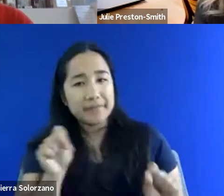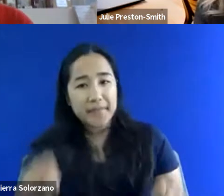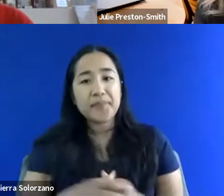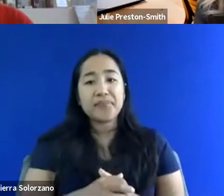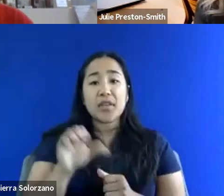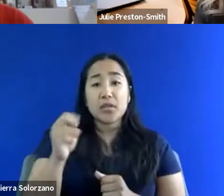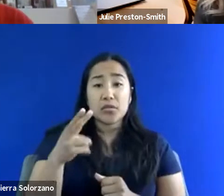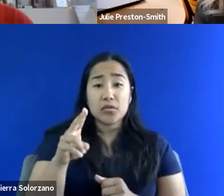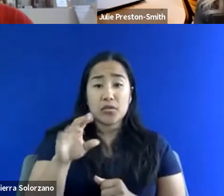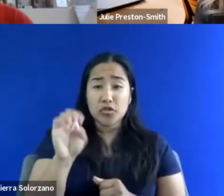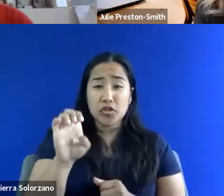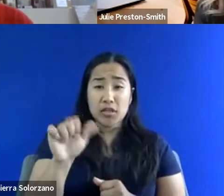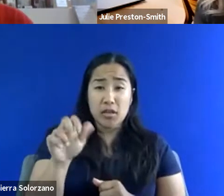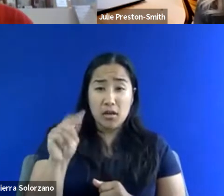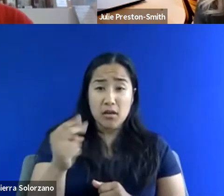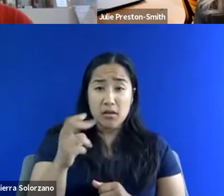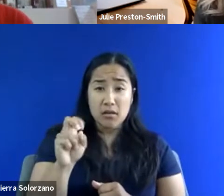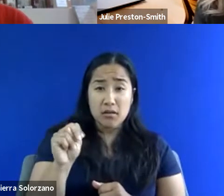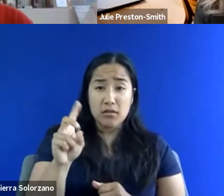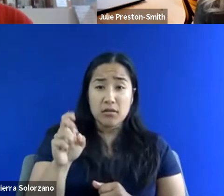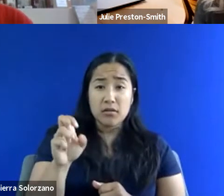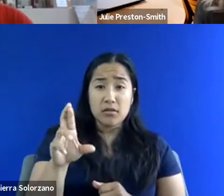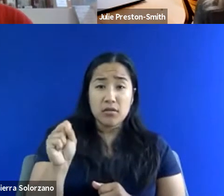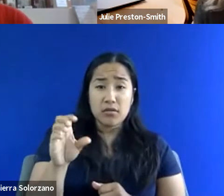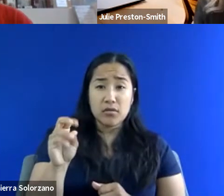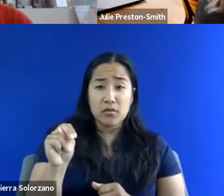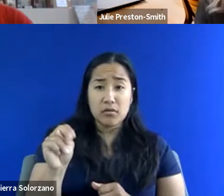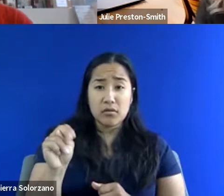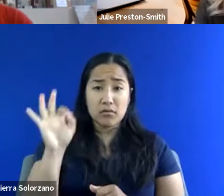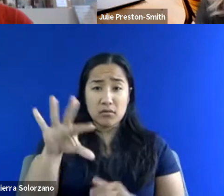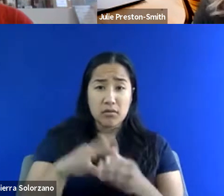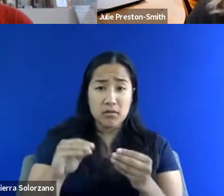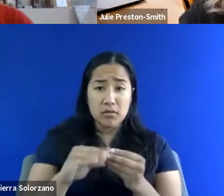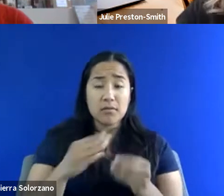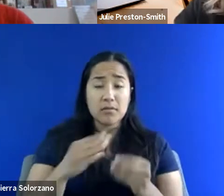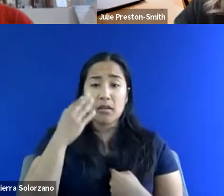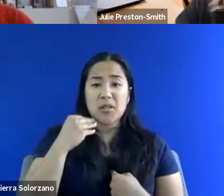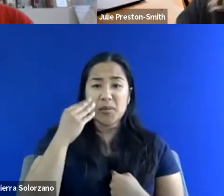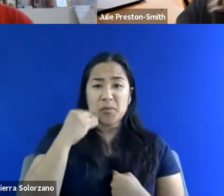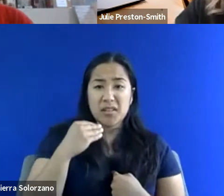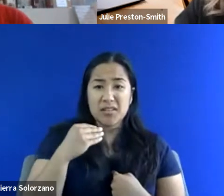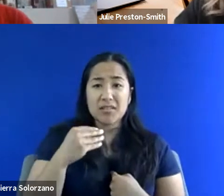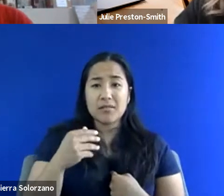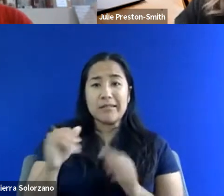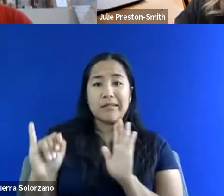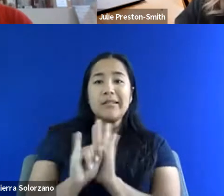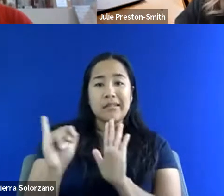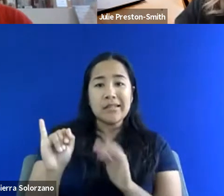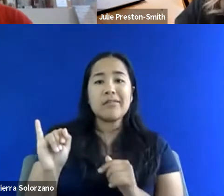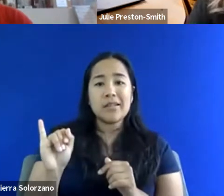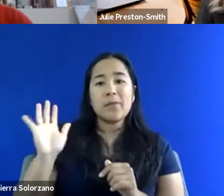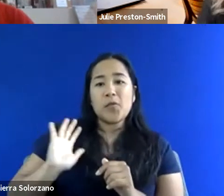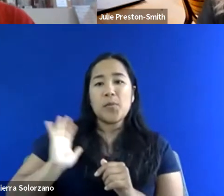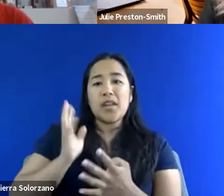Henderson sends the comment, it has been my experience that identifying as formerly incarcerated